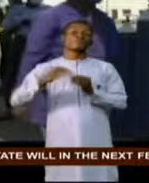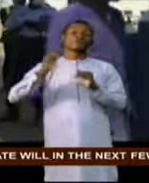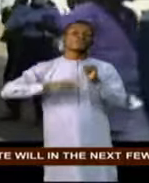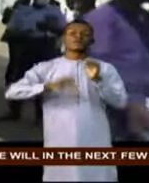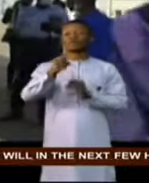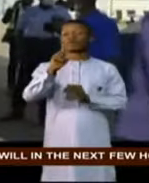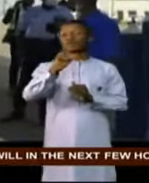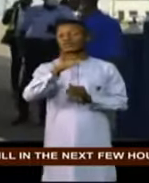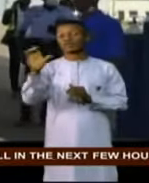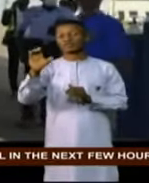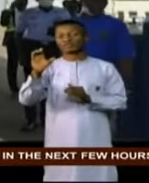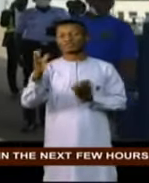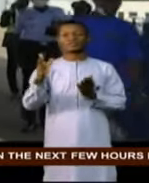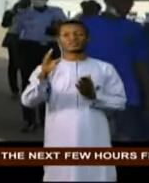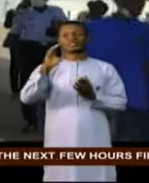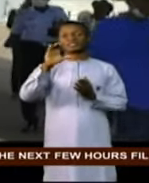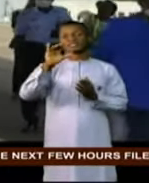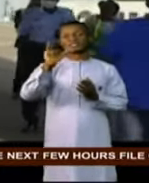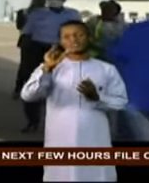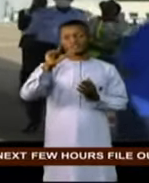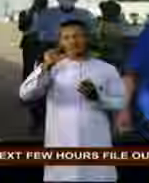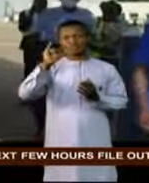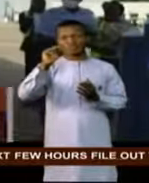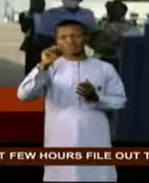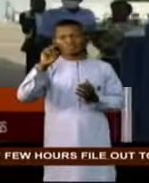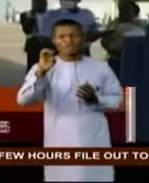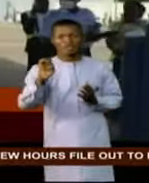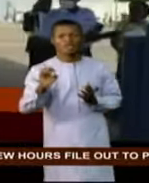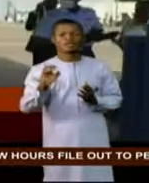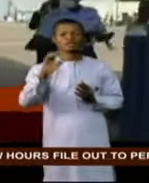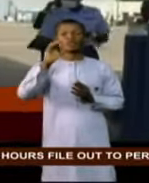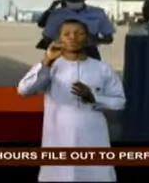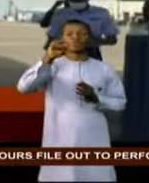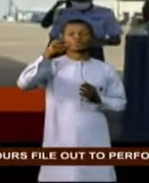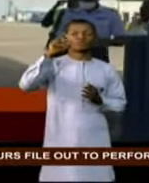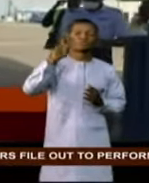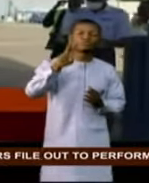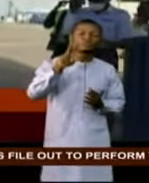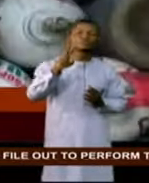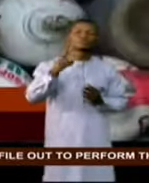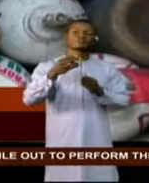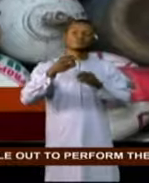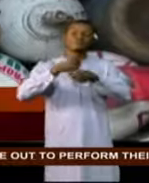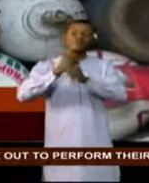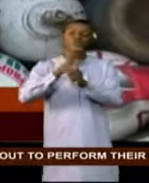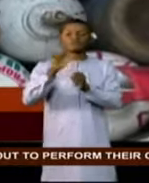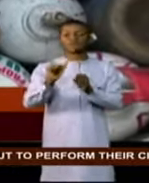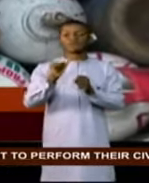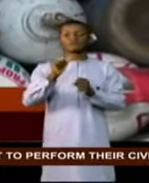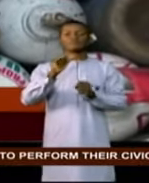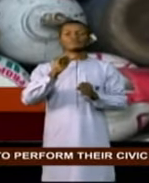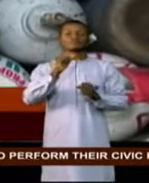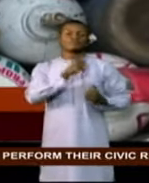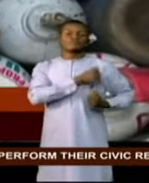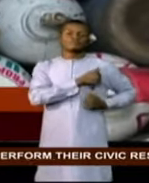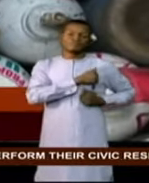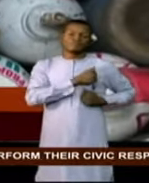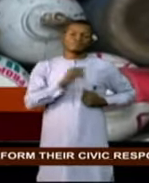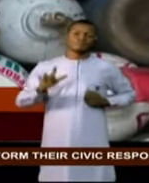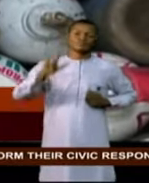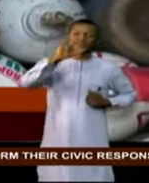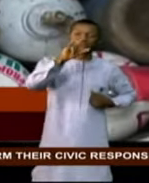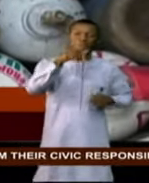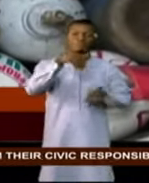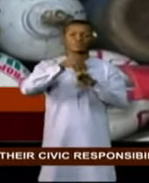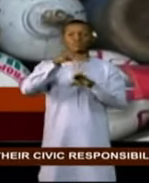140 cylinders of liquid oxygen or locks produced by the Nigerian Air Force liquid oxygen plant at